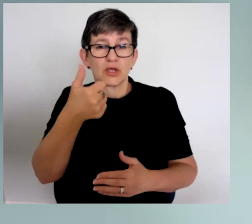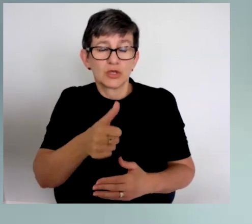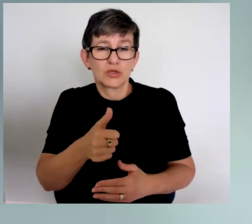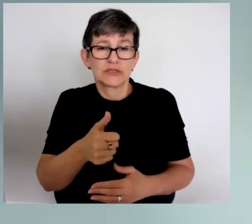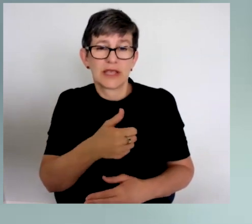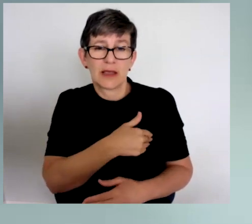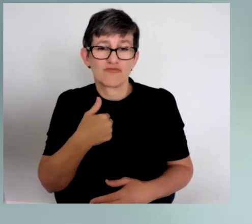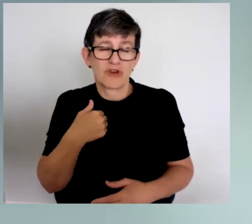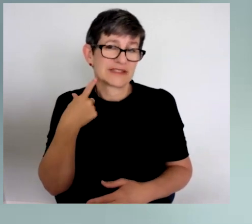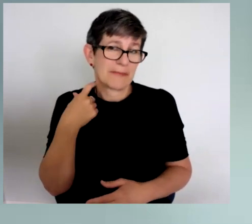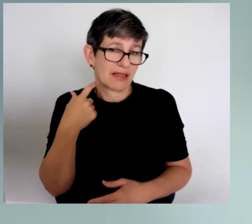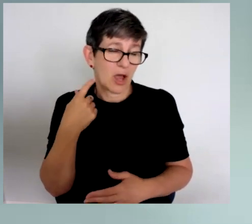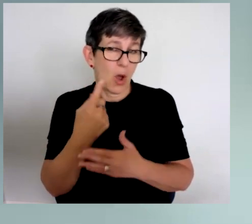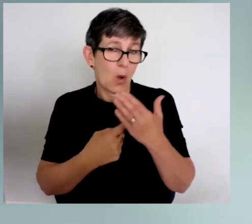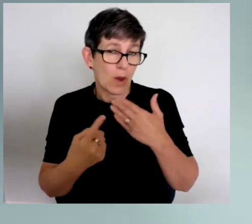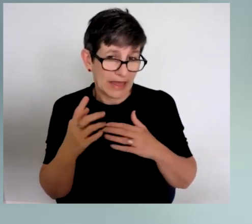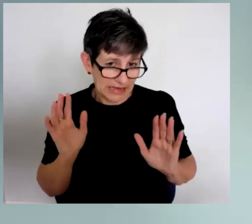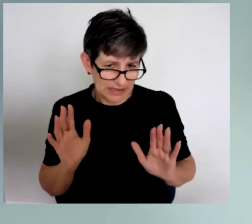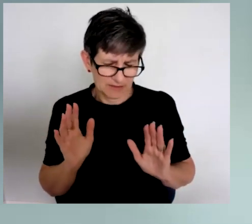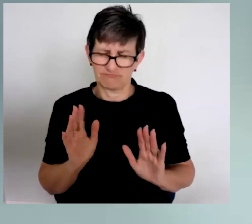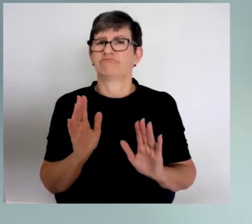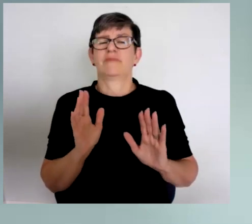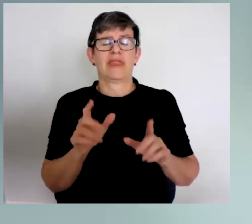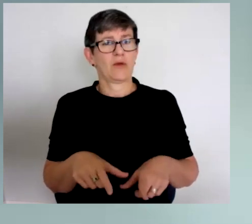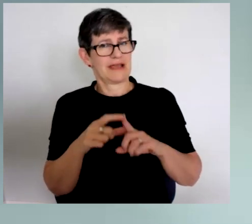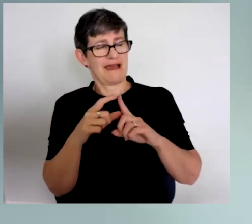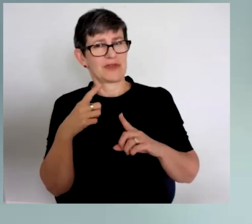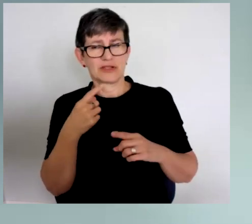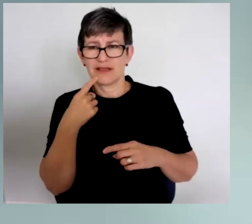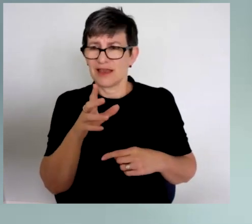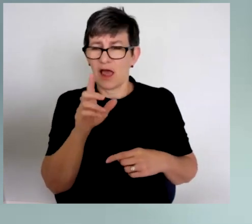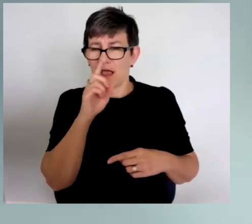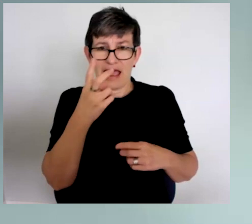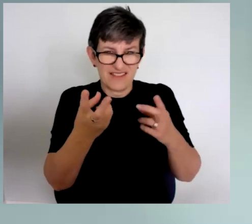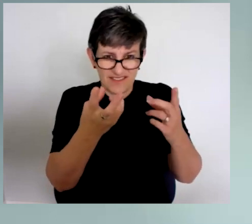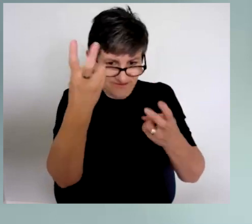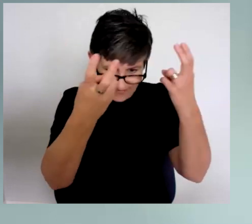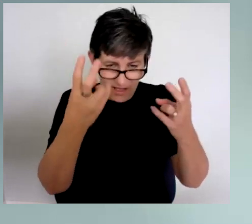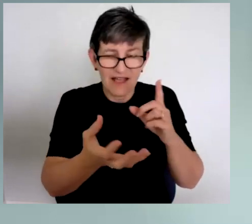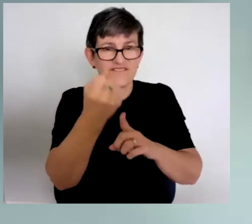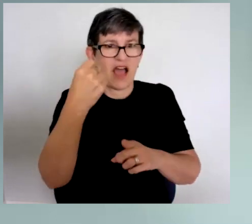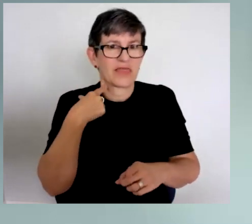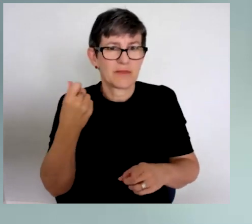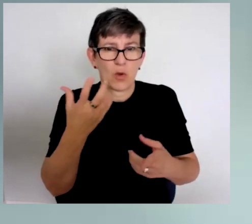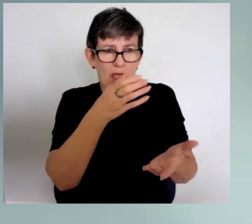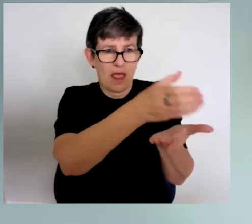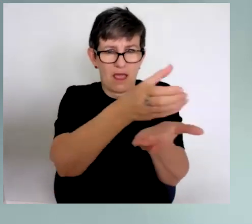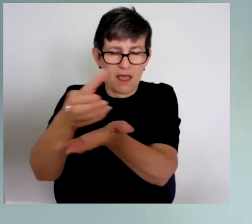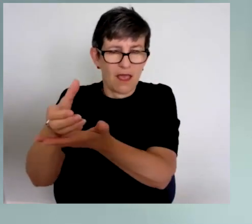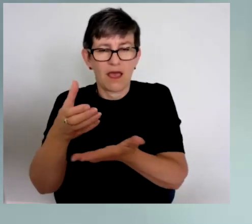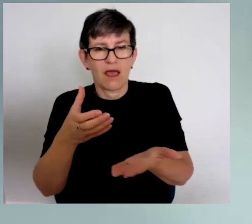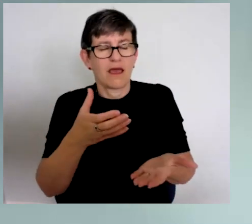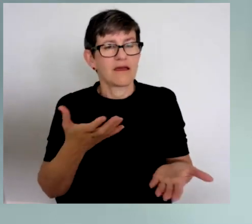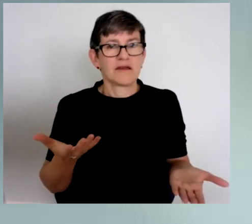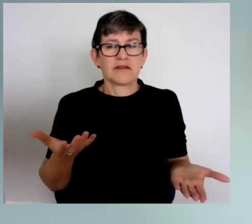milk alone. And that was surprisingly challenging because of the reasons I've just mentioned. And so